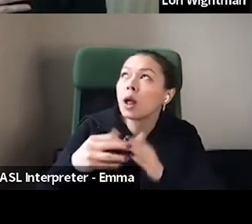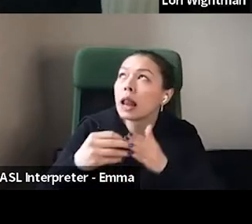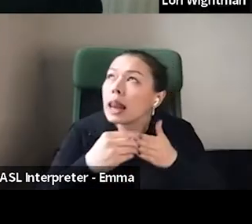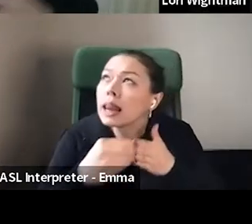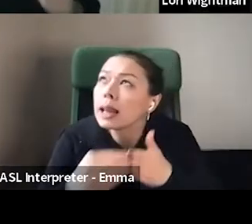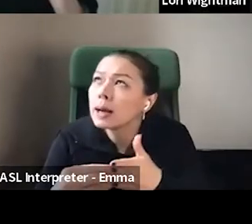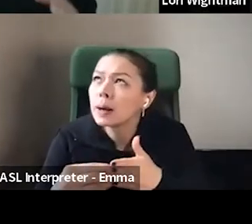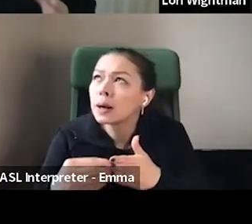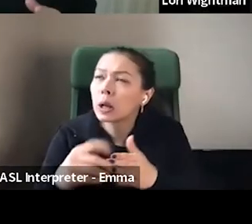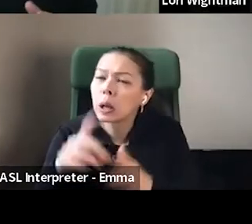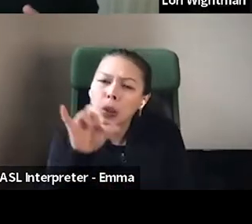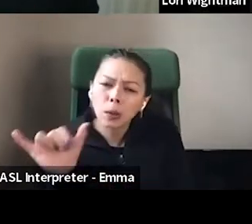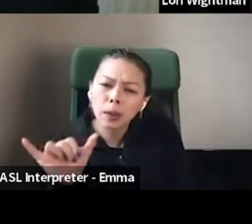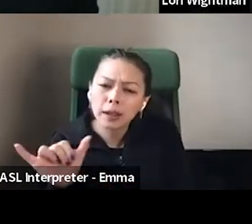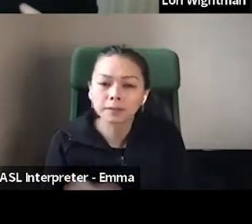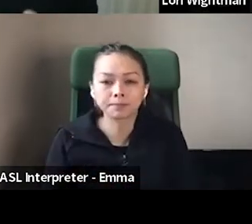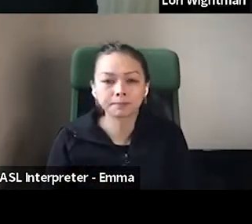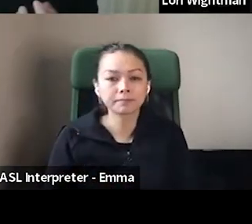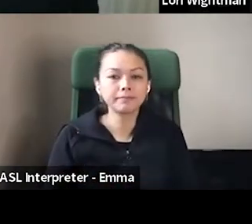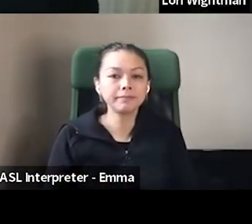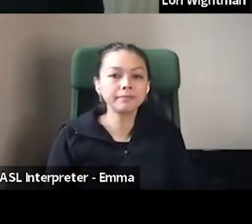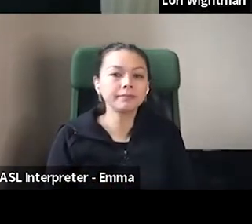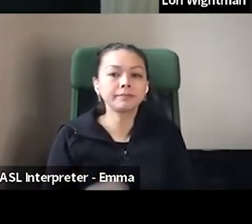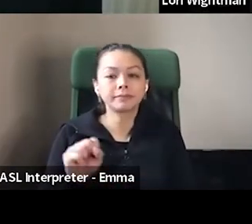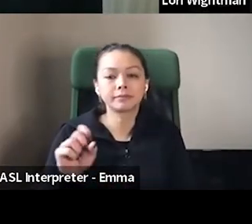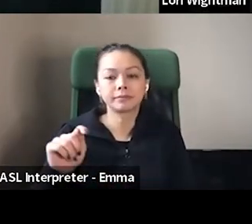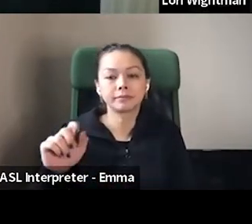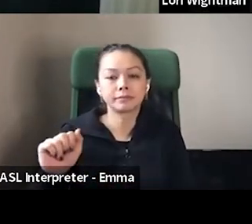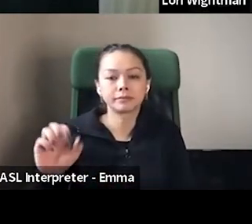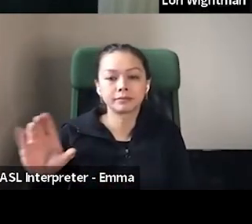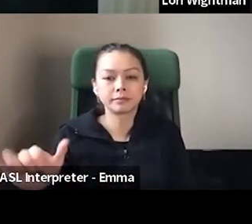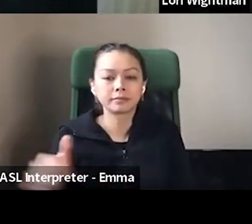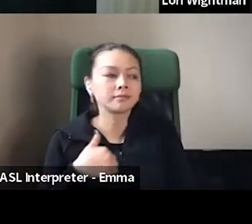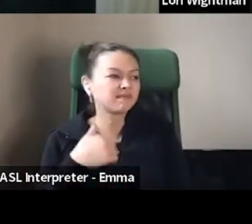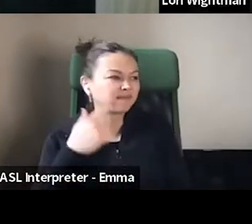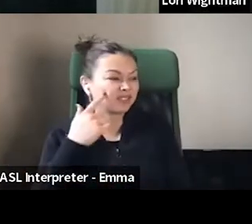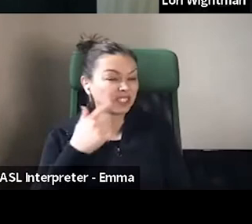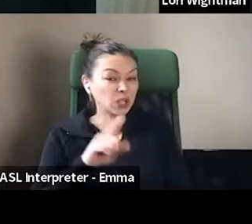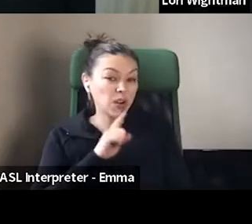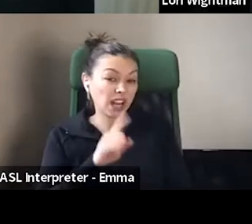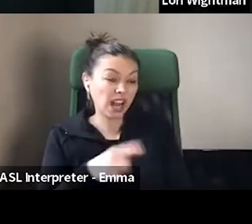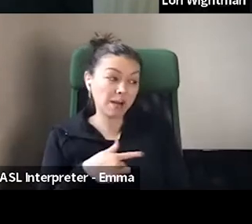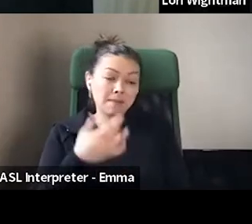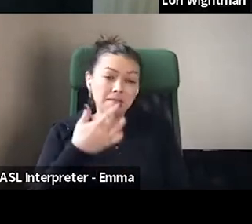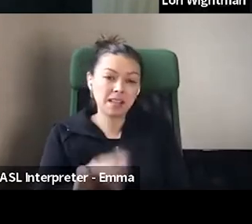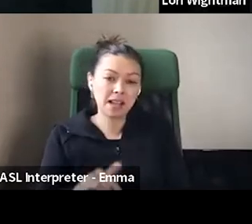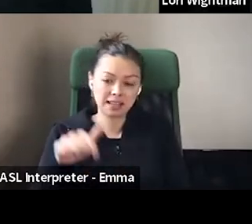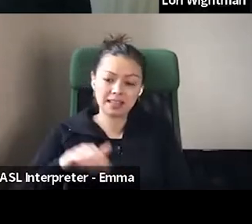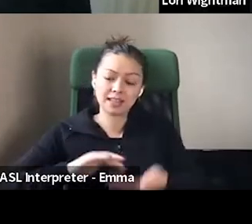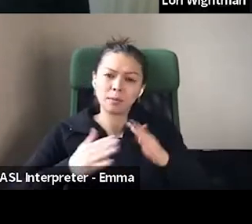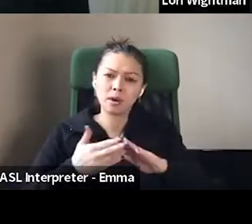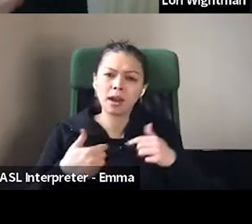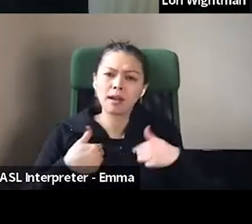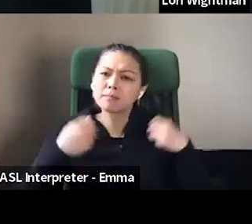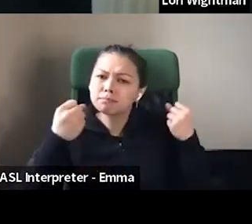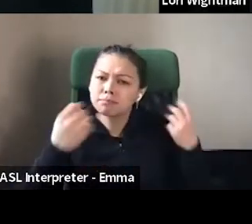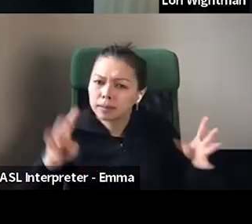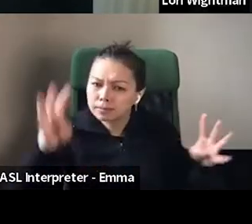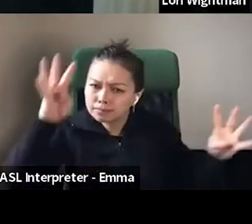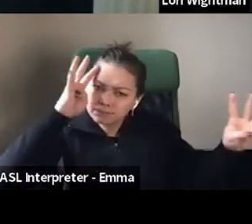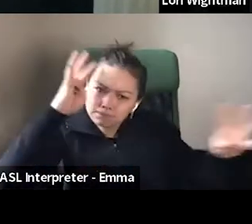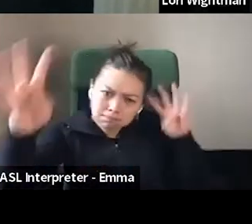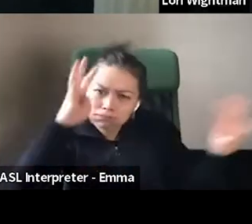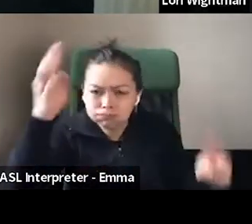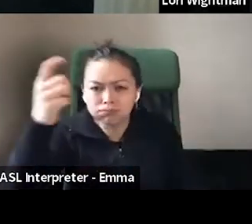very spoiled to be in the community of amazing creative minds. And, um, you know, we've, we've done, I do a segment